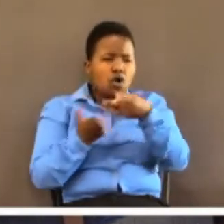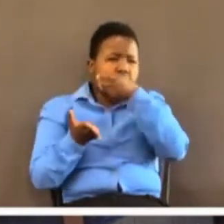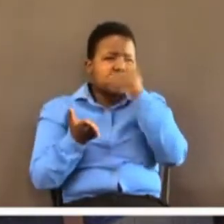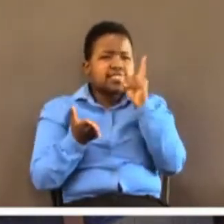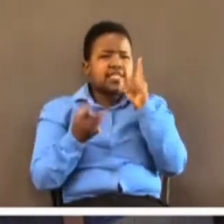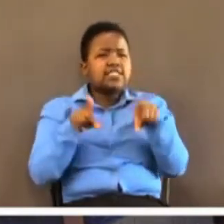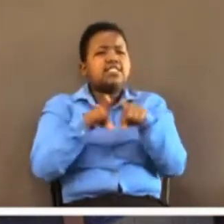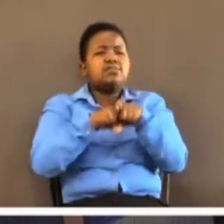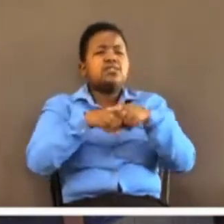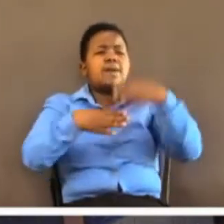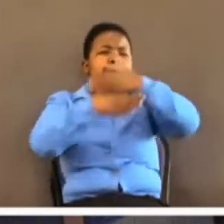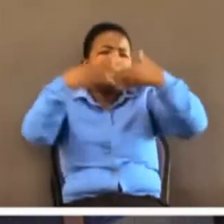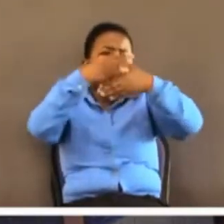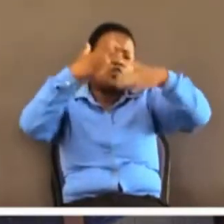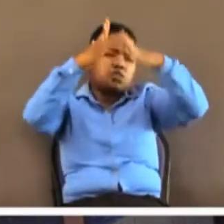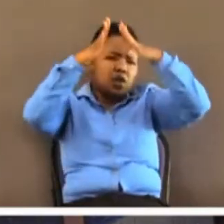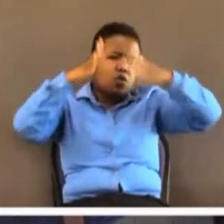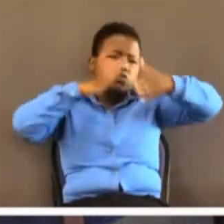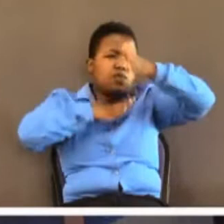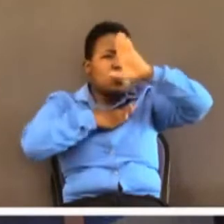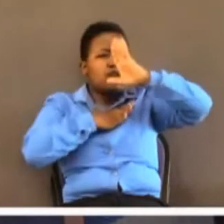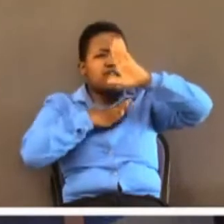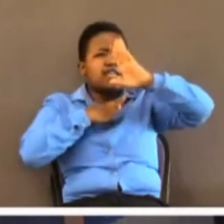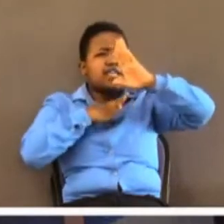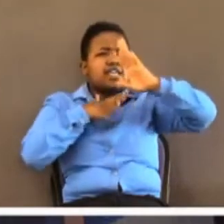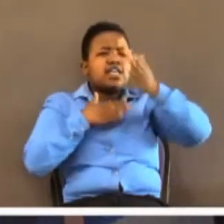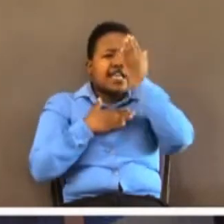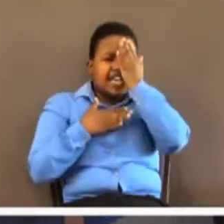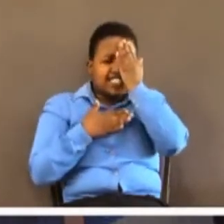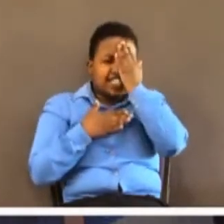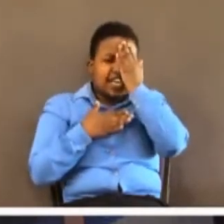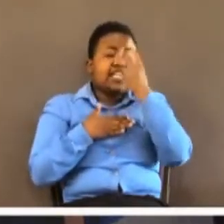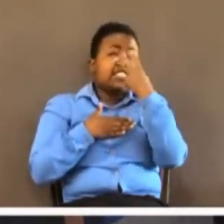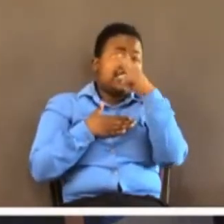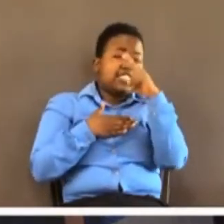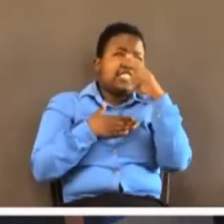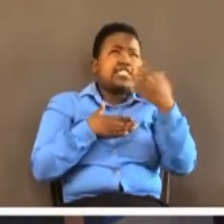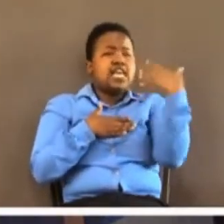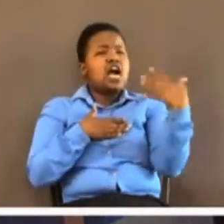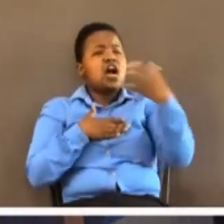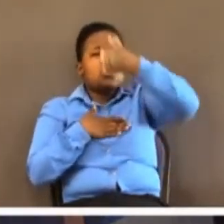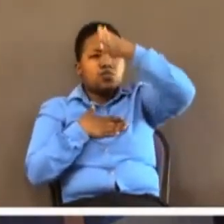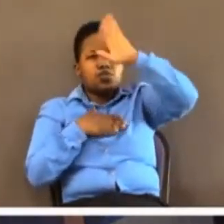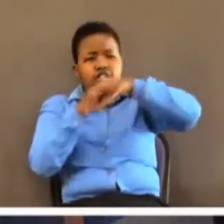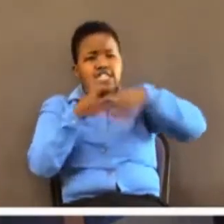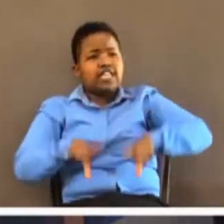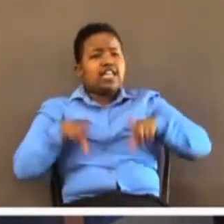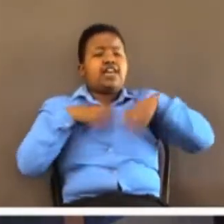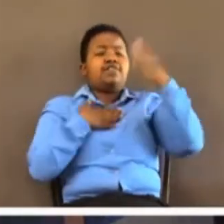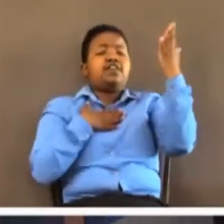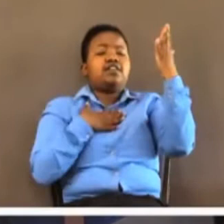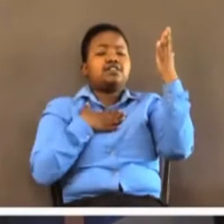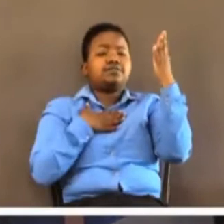the children of Israel had seen the heart of God at work in their lives. And now during this period,